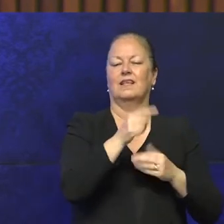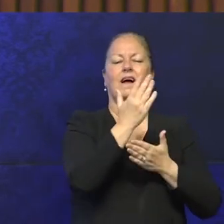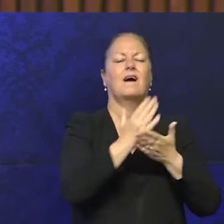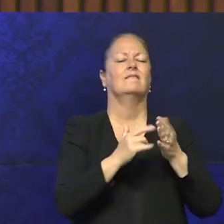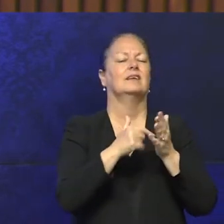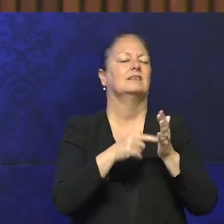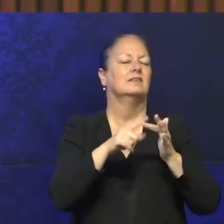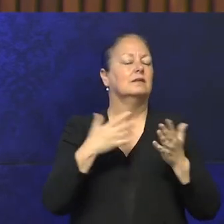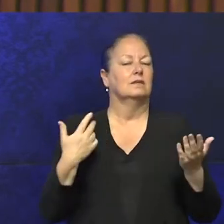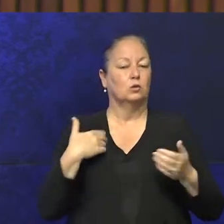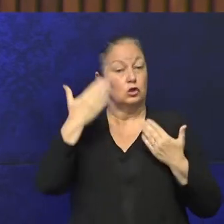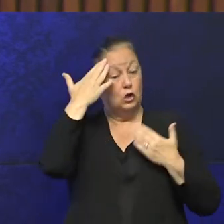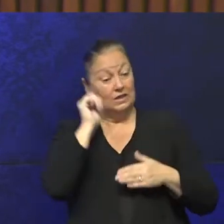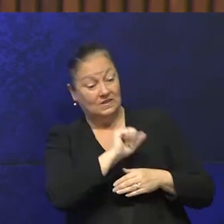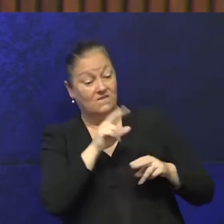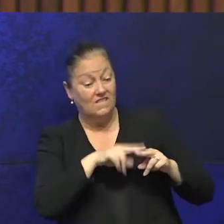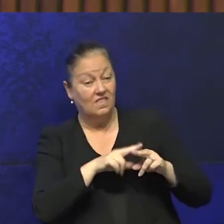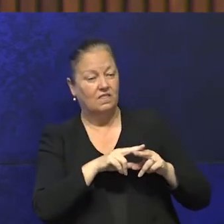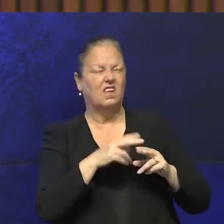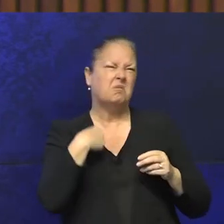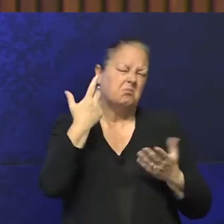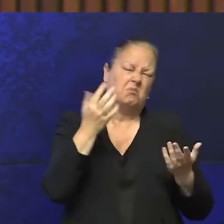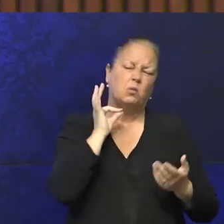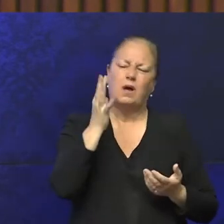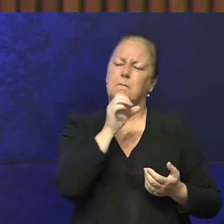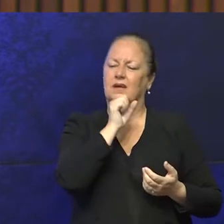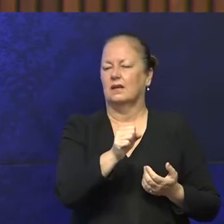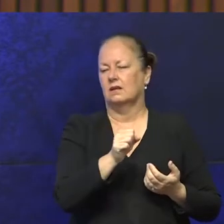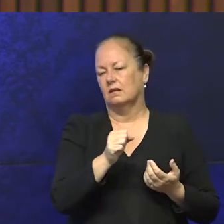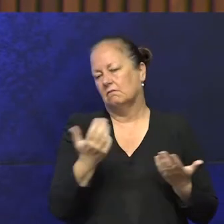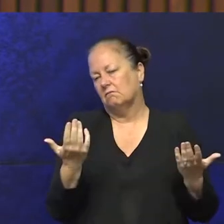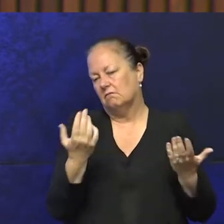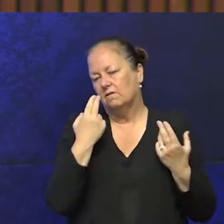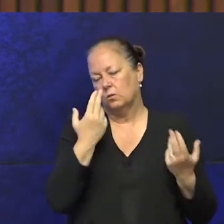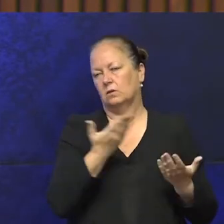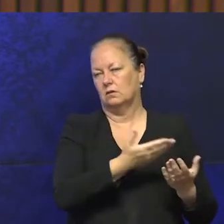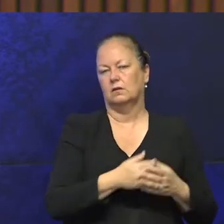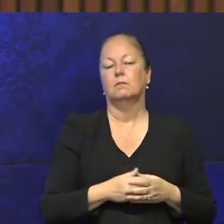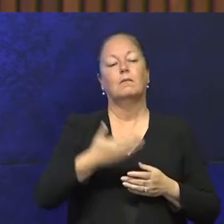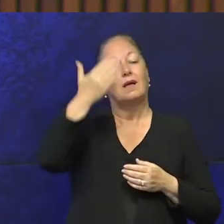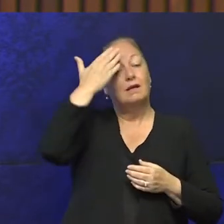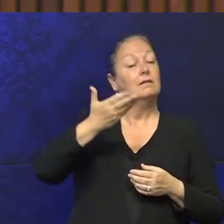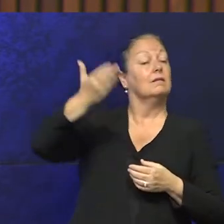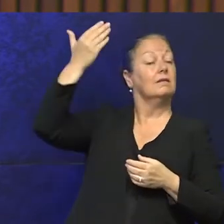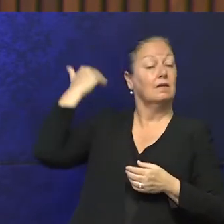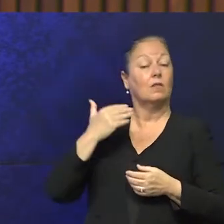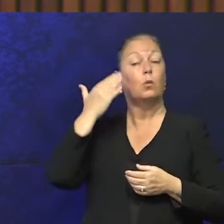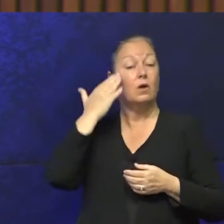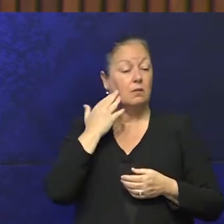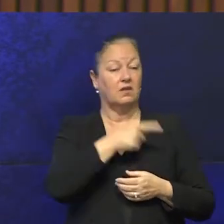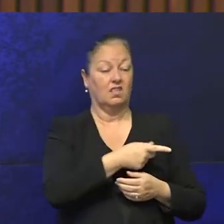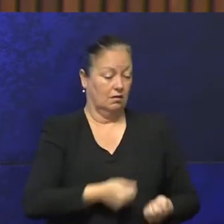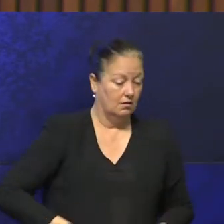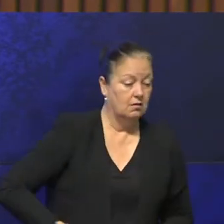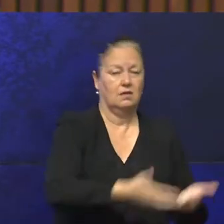we still don't know who his father was, a white man of course, and what the elders did back then, the women, they threw him in the